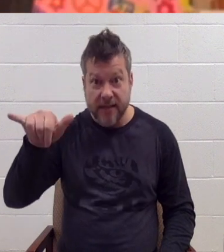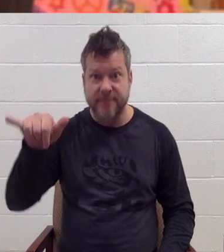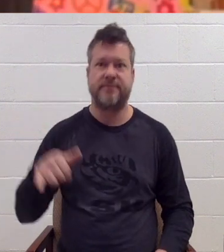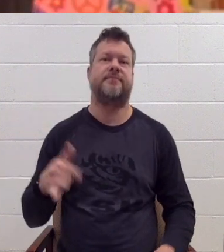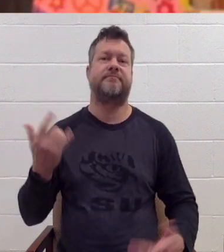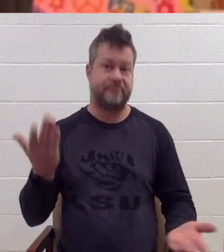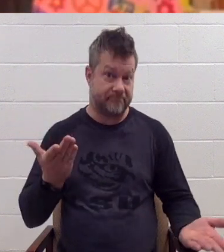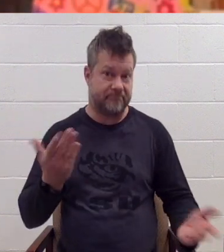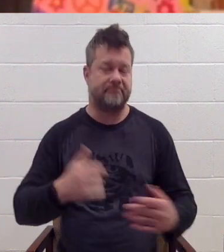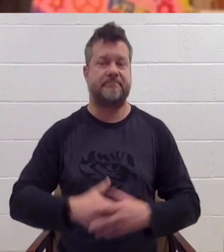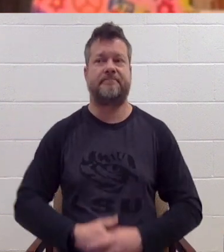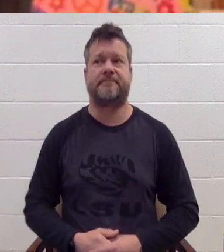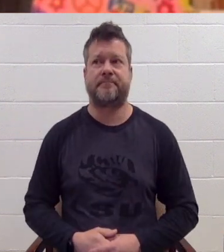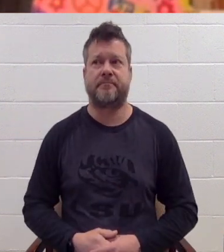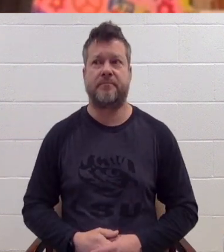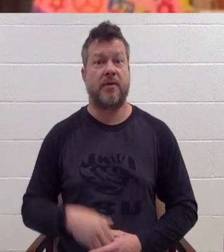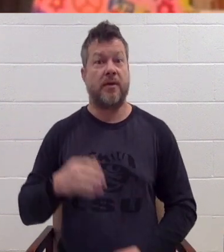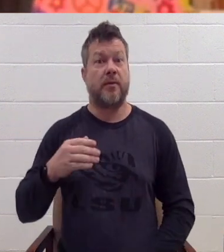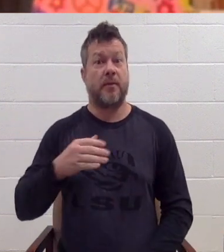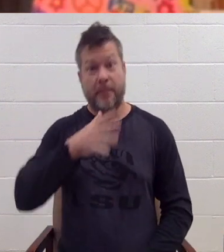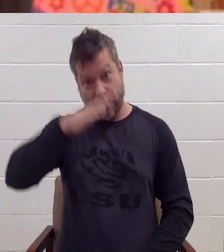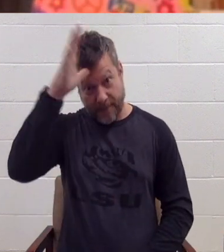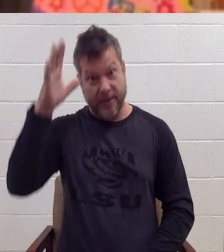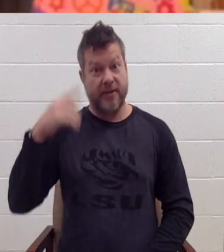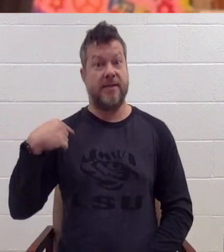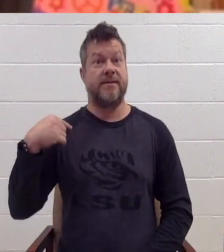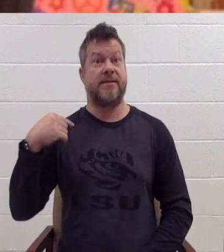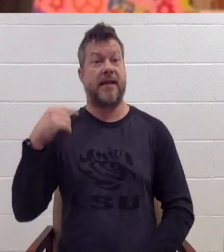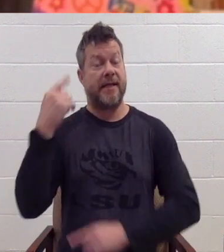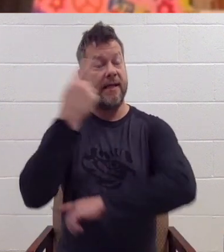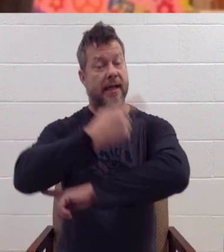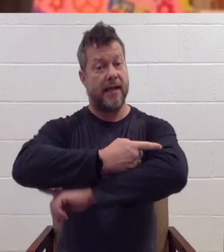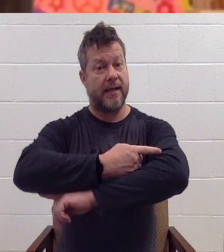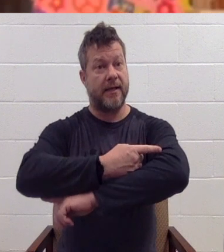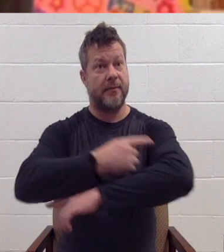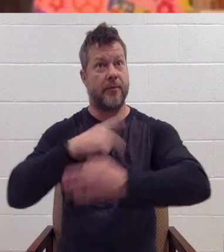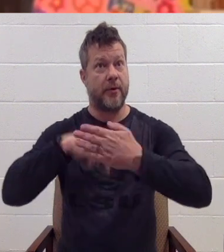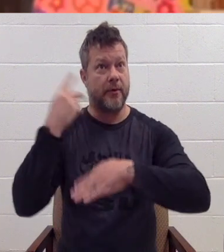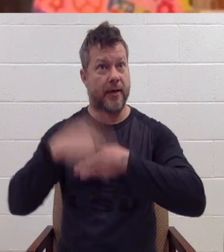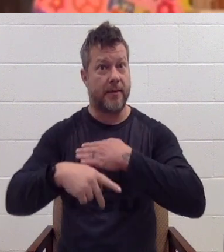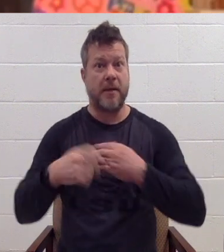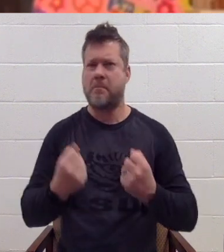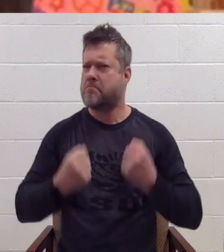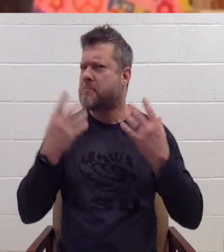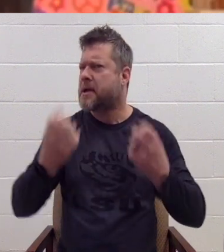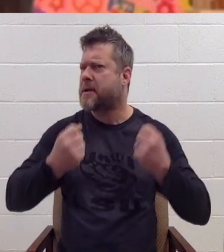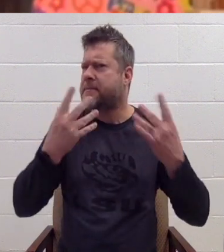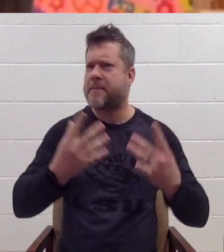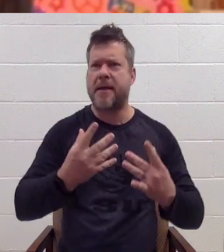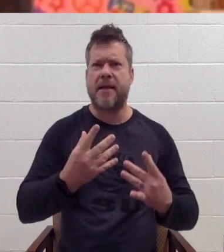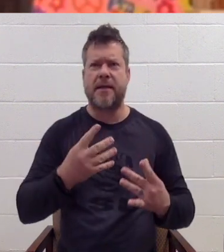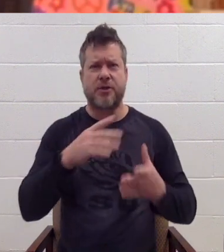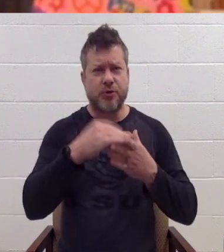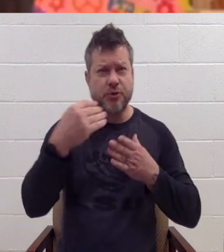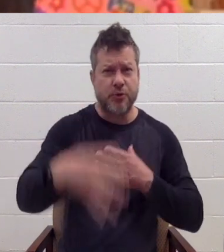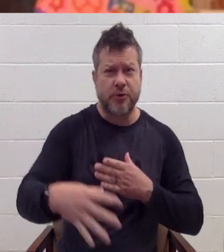We recently had our Parents' Day program on March 31st. Many students and groups participate in the program.